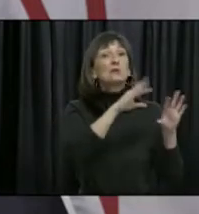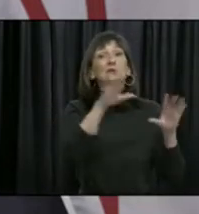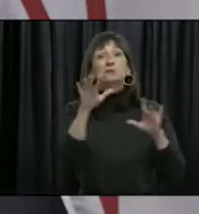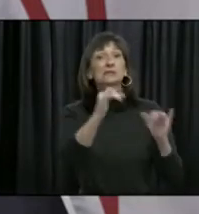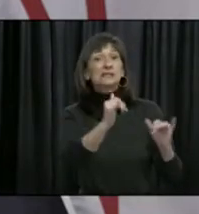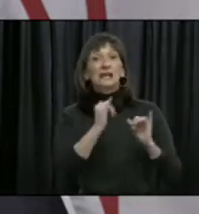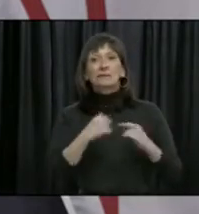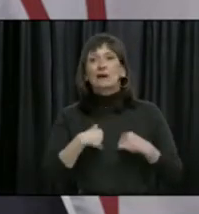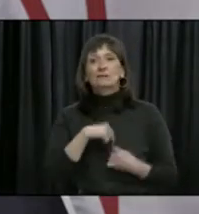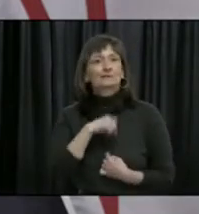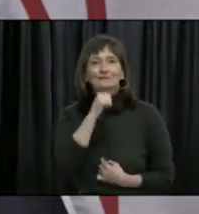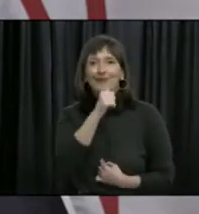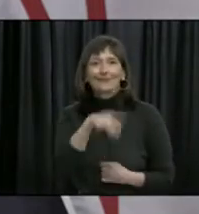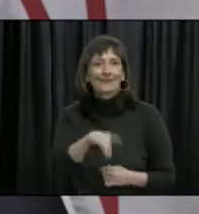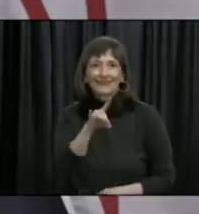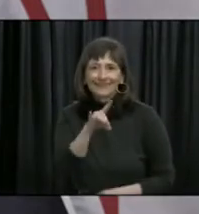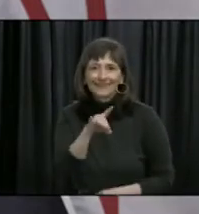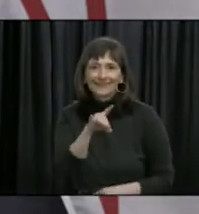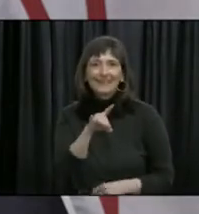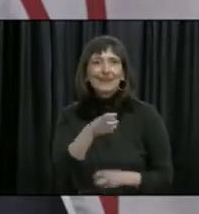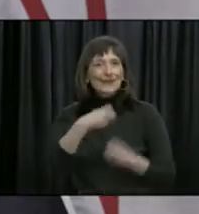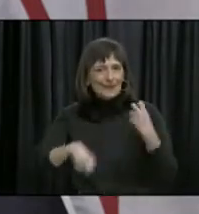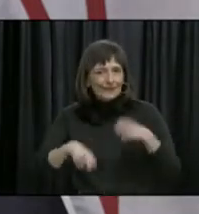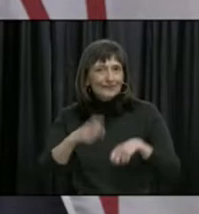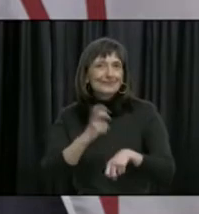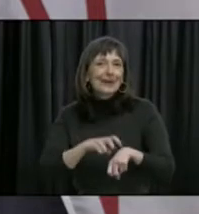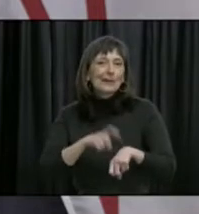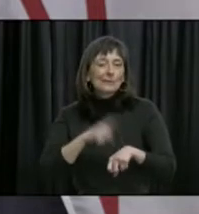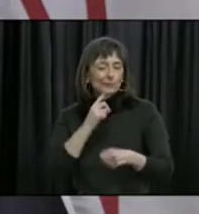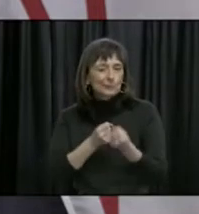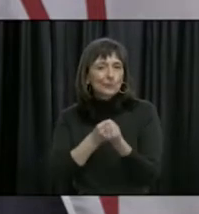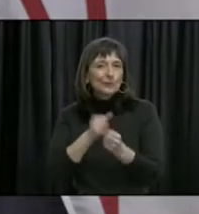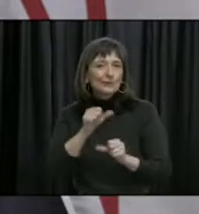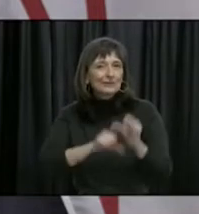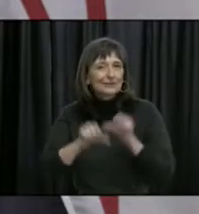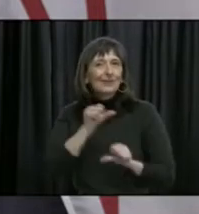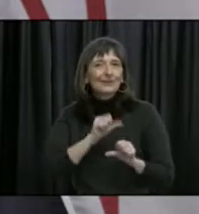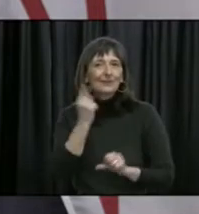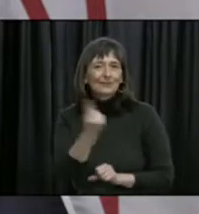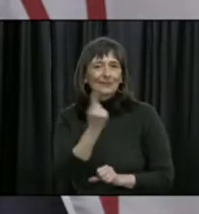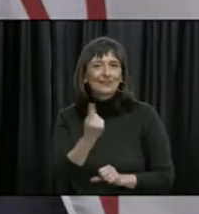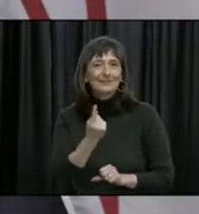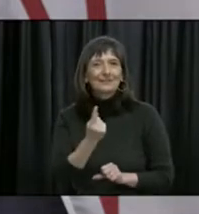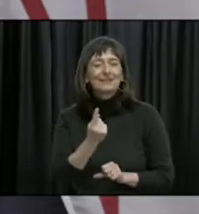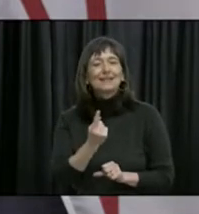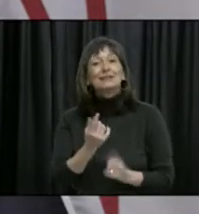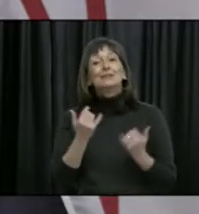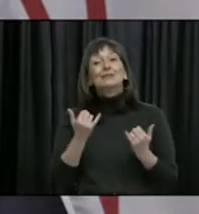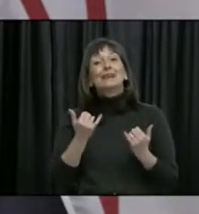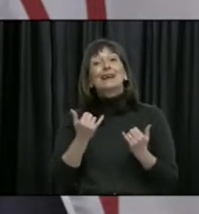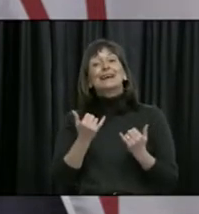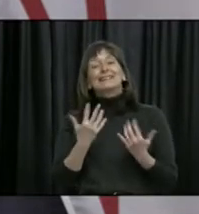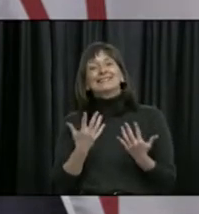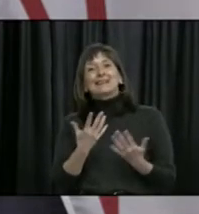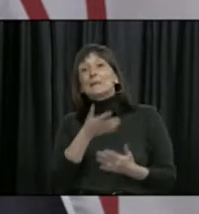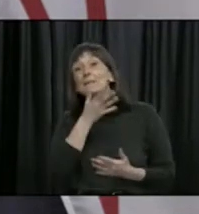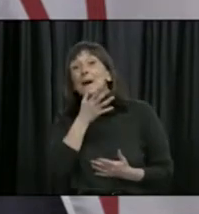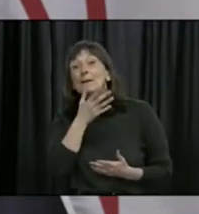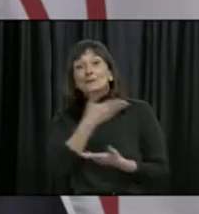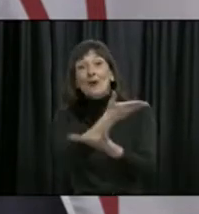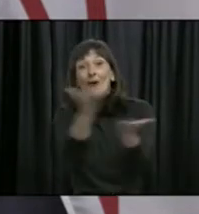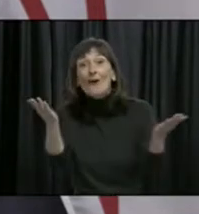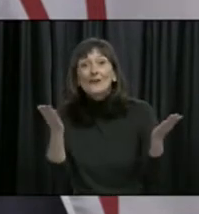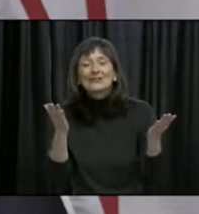When times are tough, we always support each other. In closing today, I'd like to take this opportunity to wish Moms Everywhere a very special